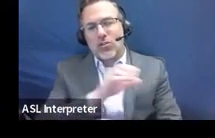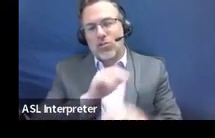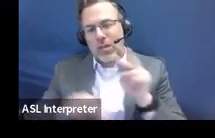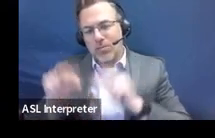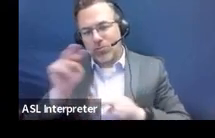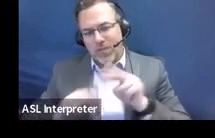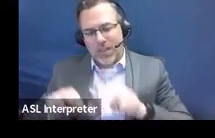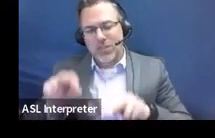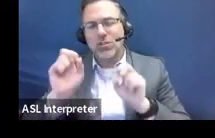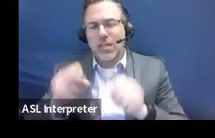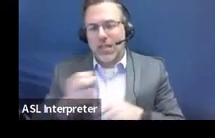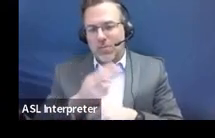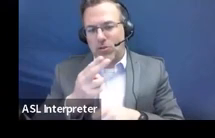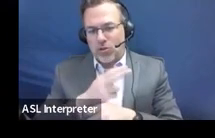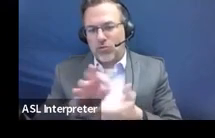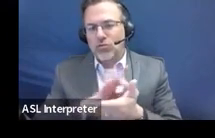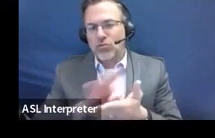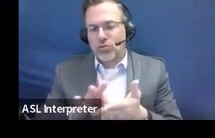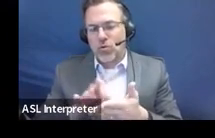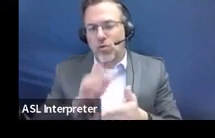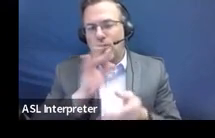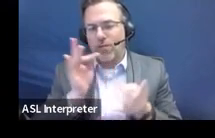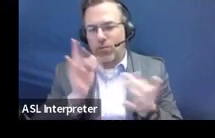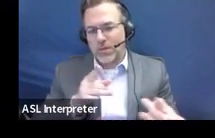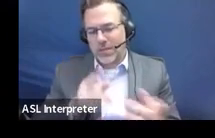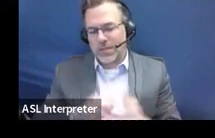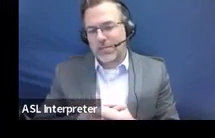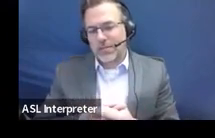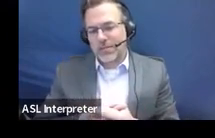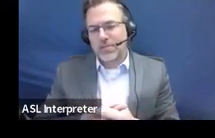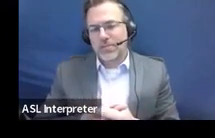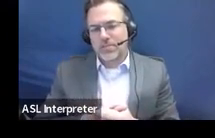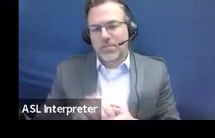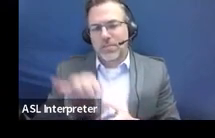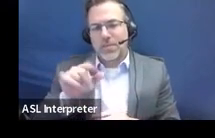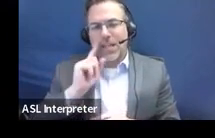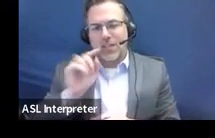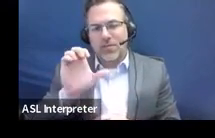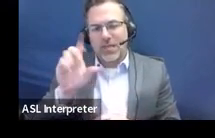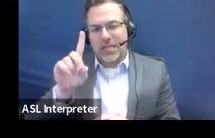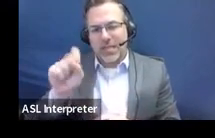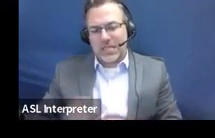to score the description of fluency. So that is for CDS.